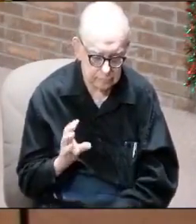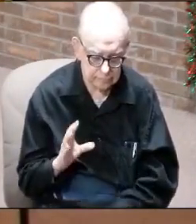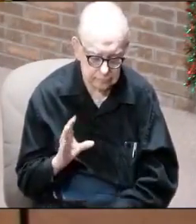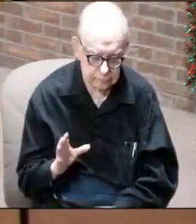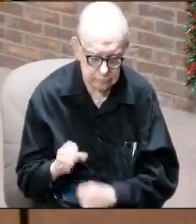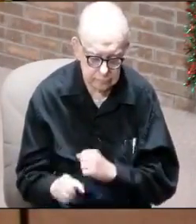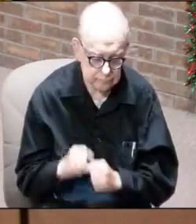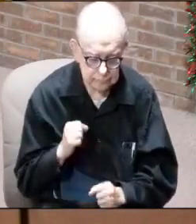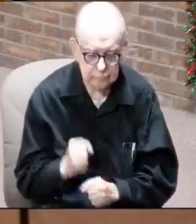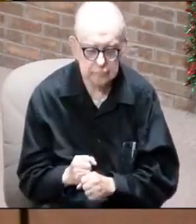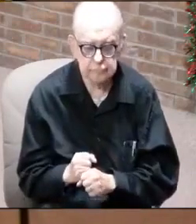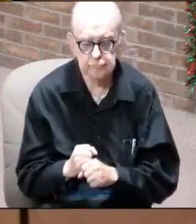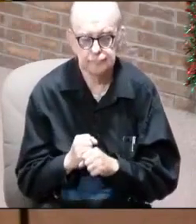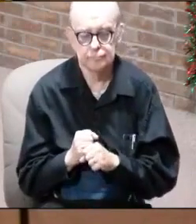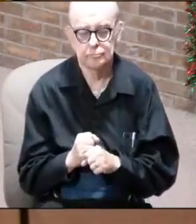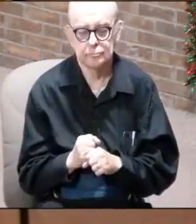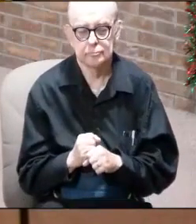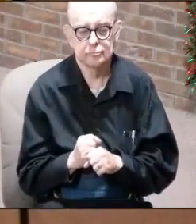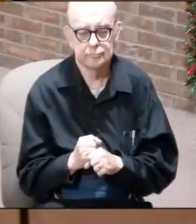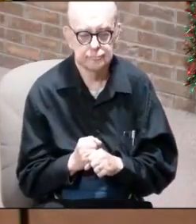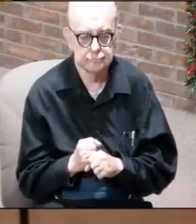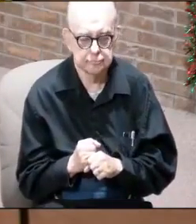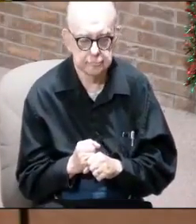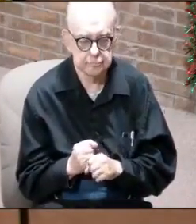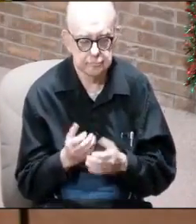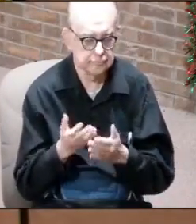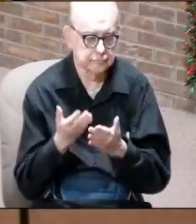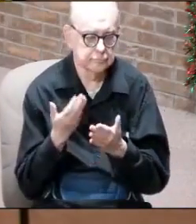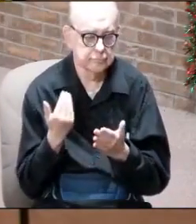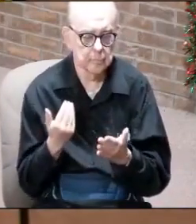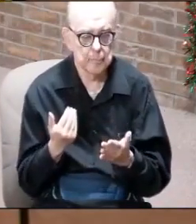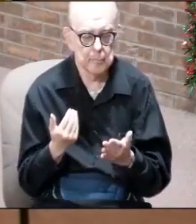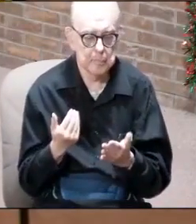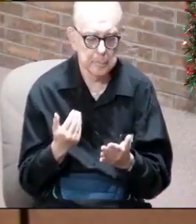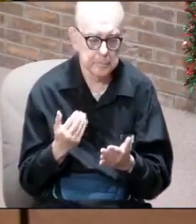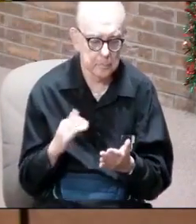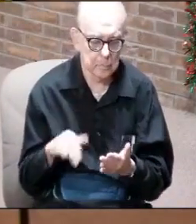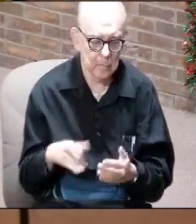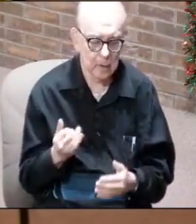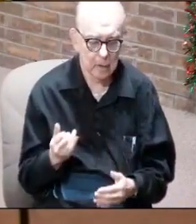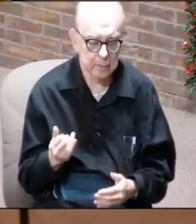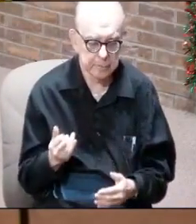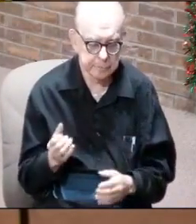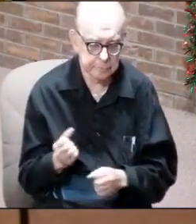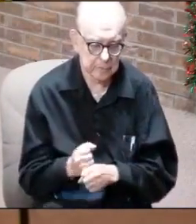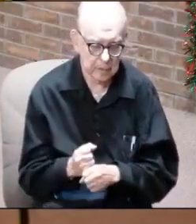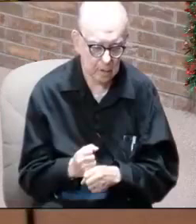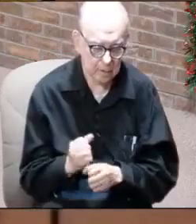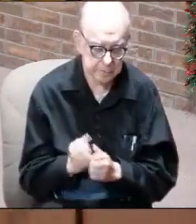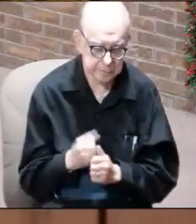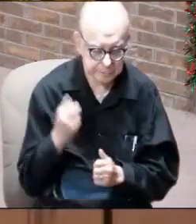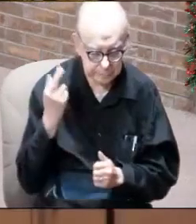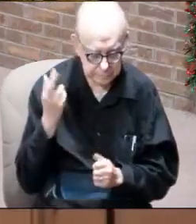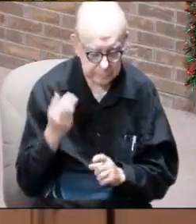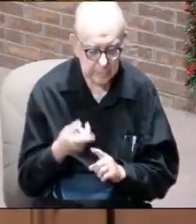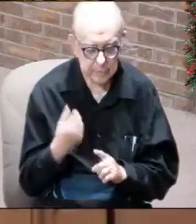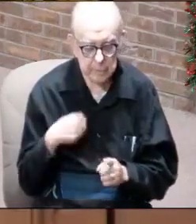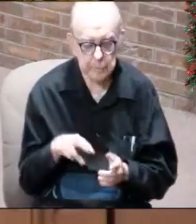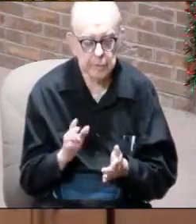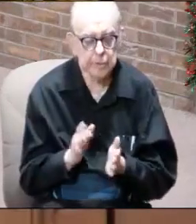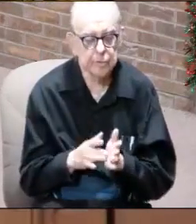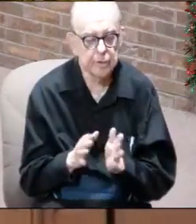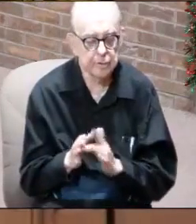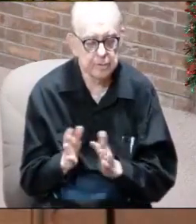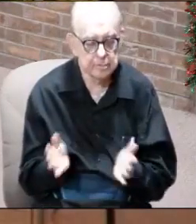650 years, before John got the revelation from Jesus.